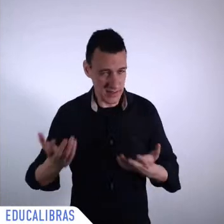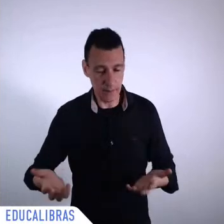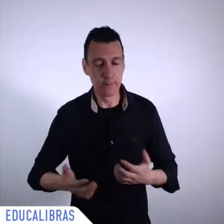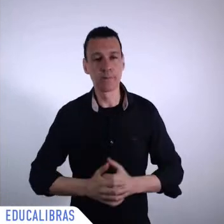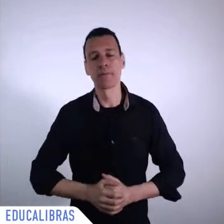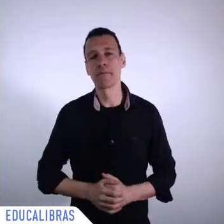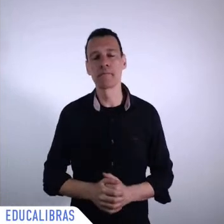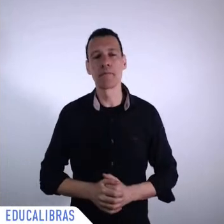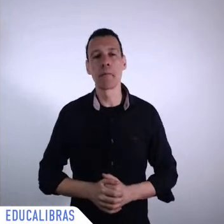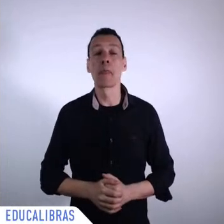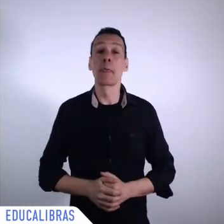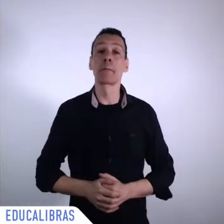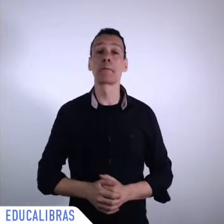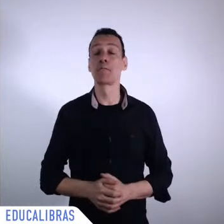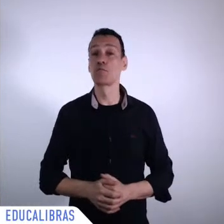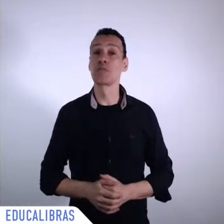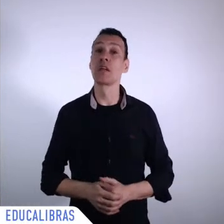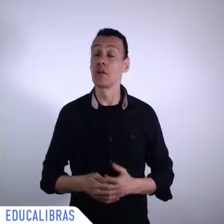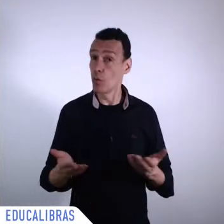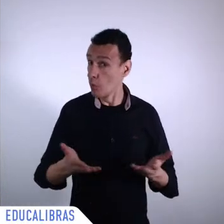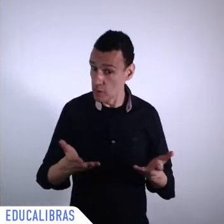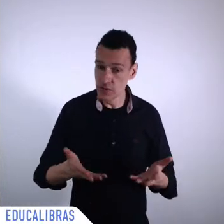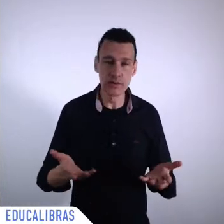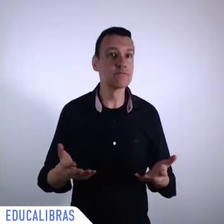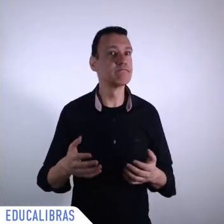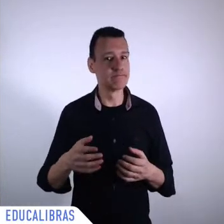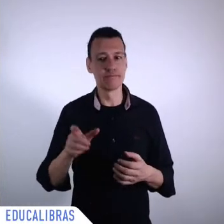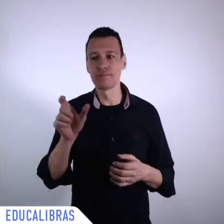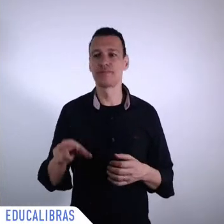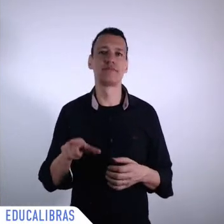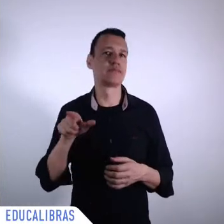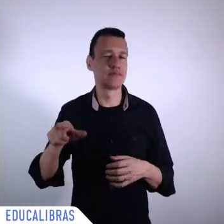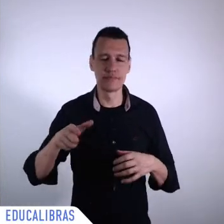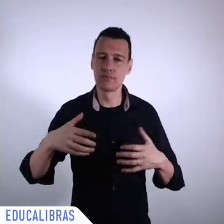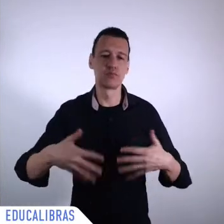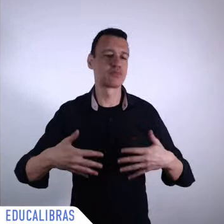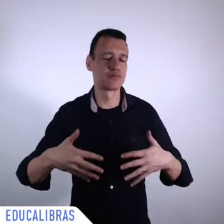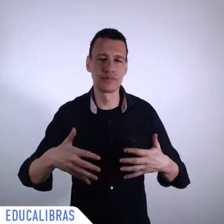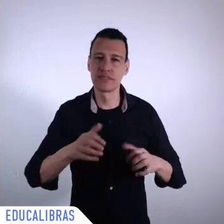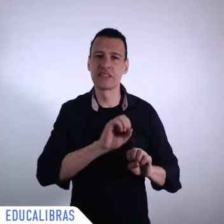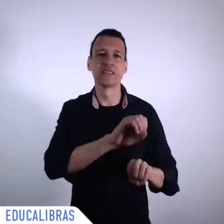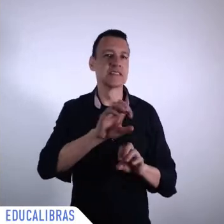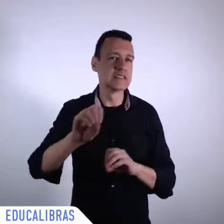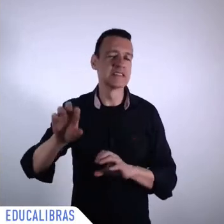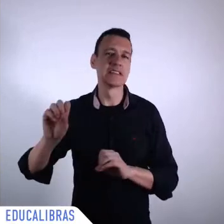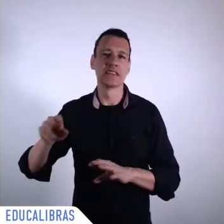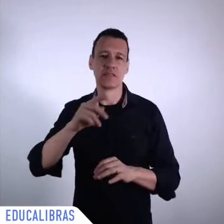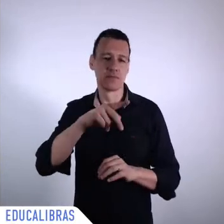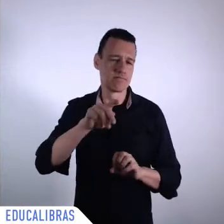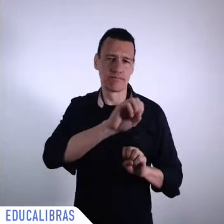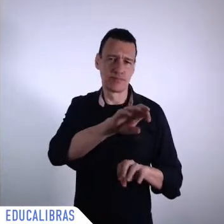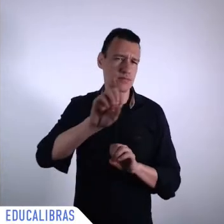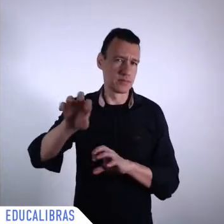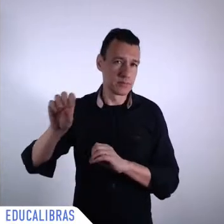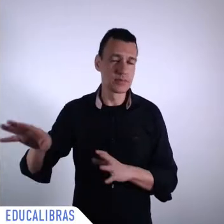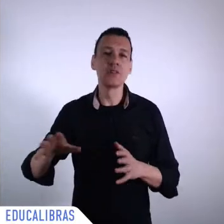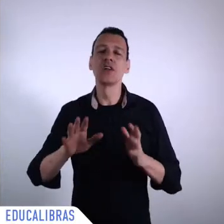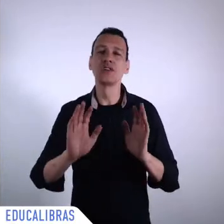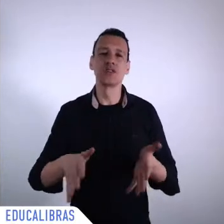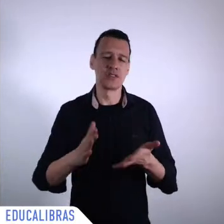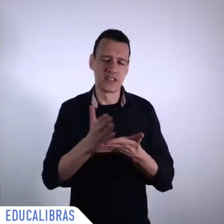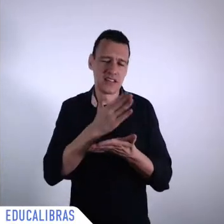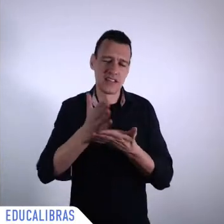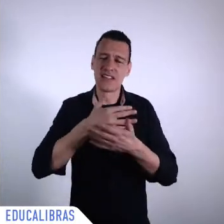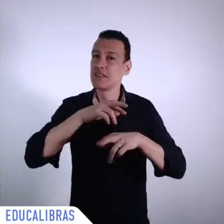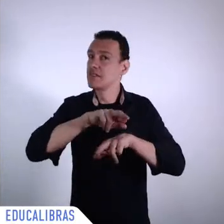public figure, having written a number of books and articles on this, ranging from foreign culture. One of his latest works,